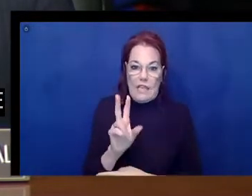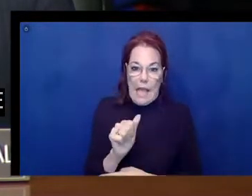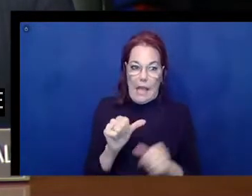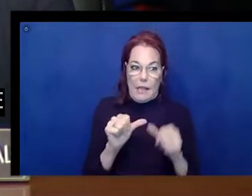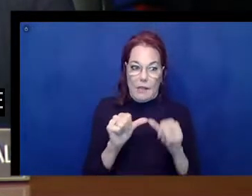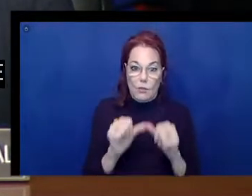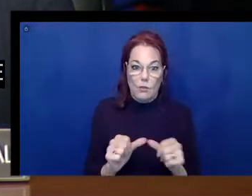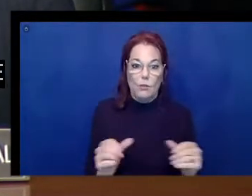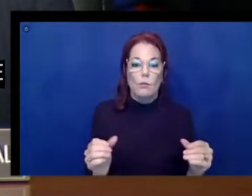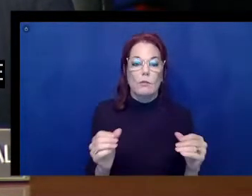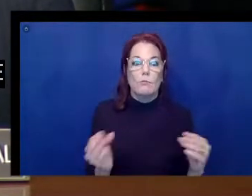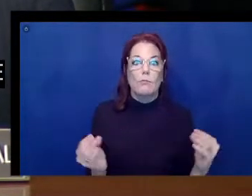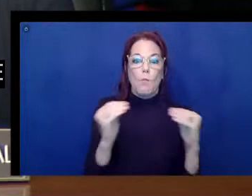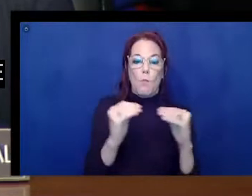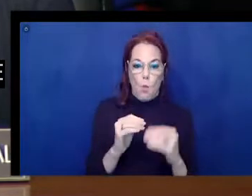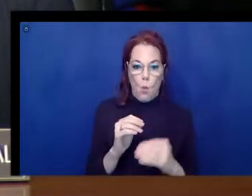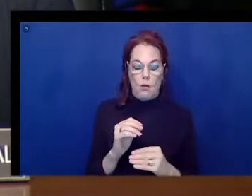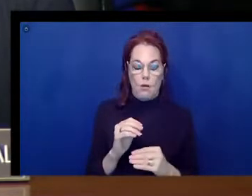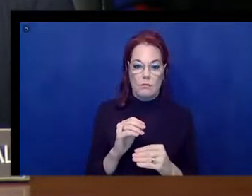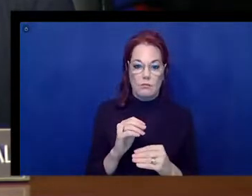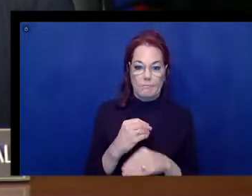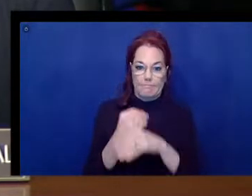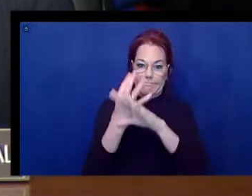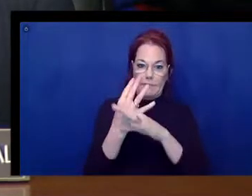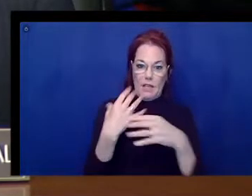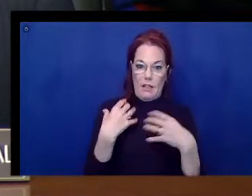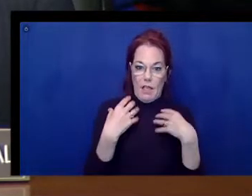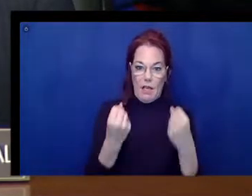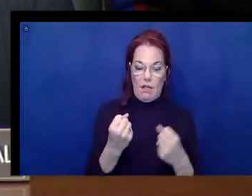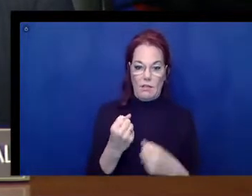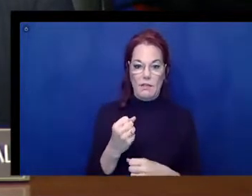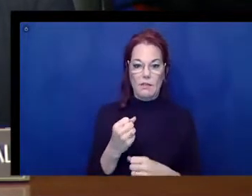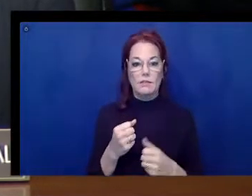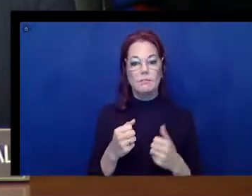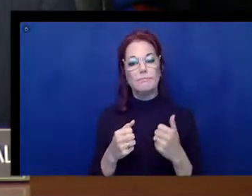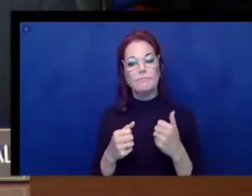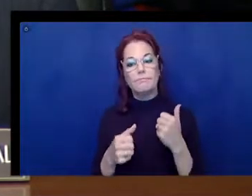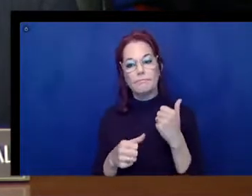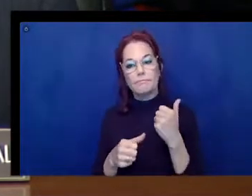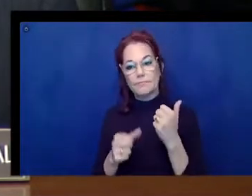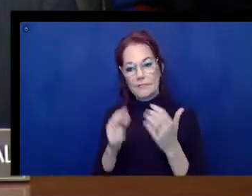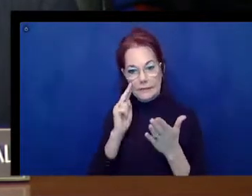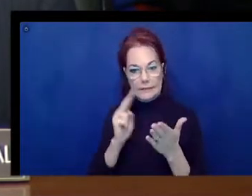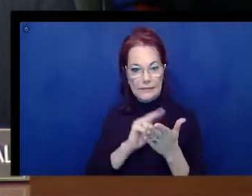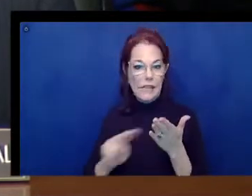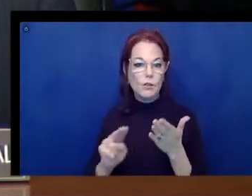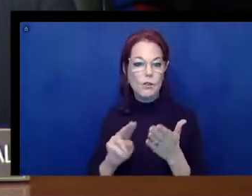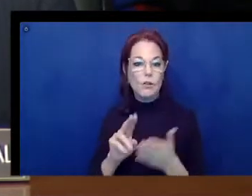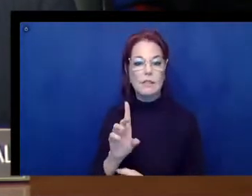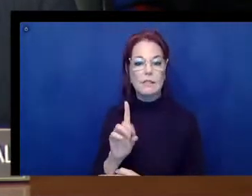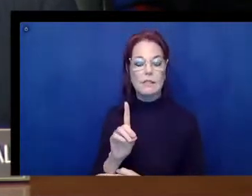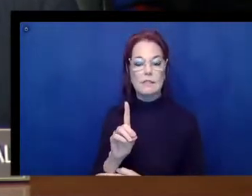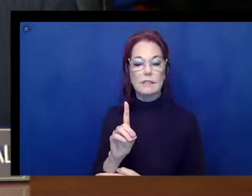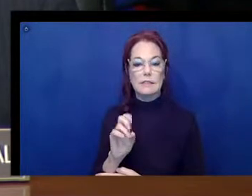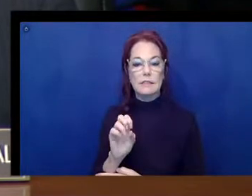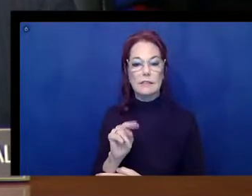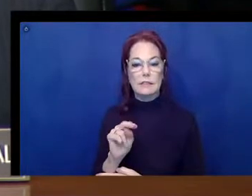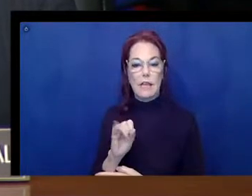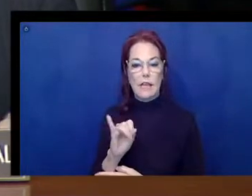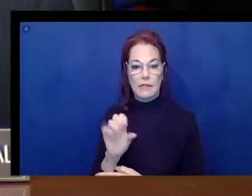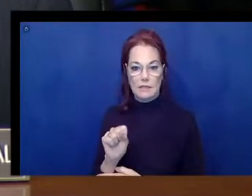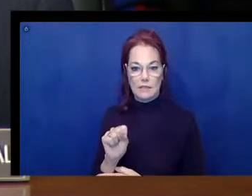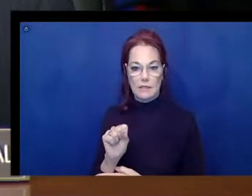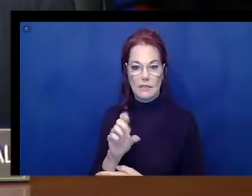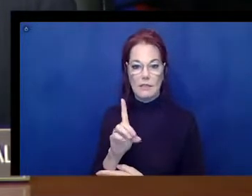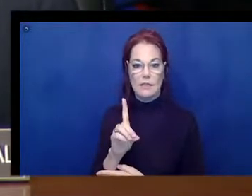present secretary of the VA, Dennis McDonough, is very much on board with that approach. So I'm going to pass